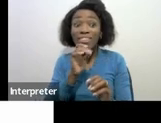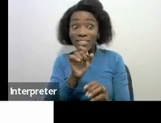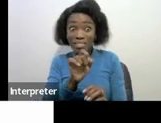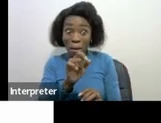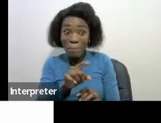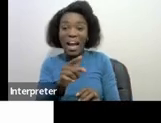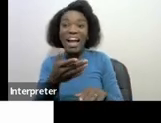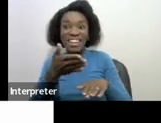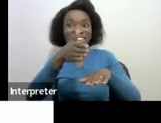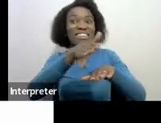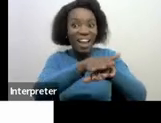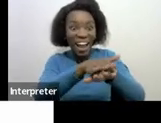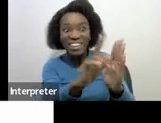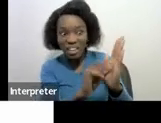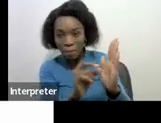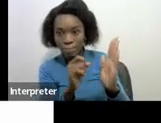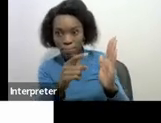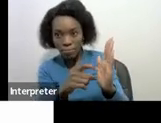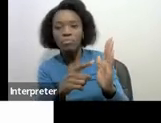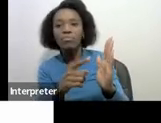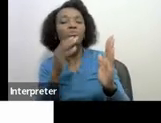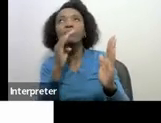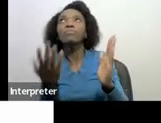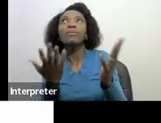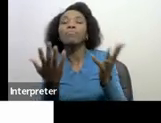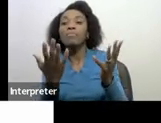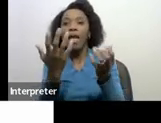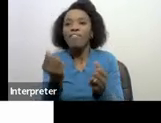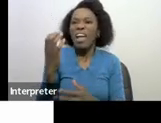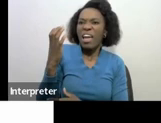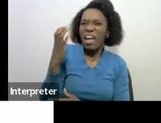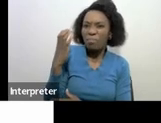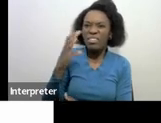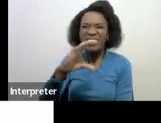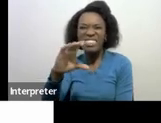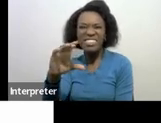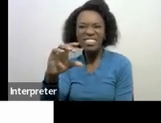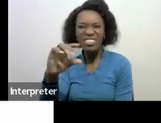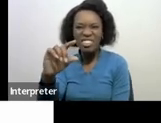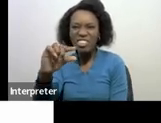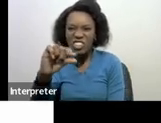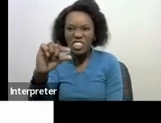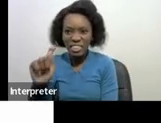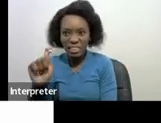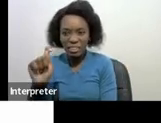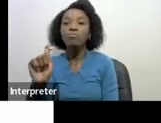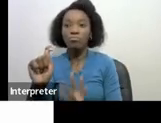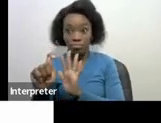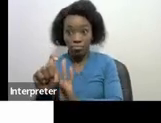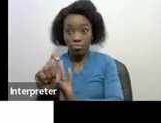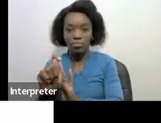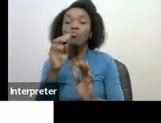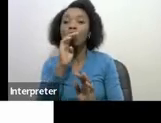you maybe had some capital in a bank and now you're earning interest while the executor is